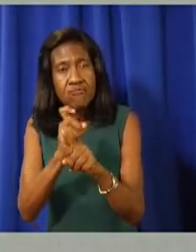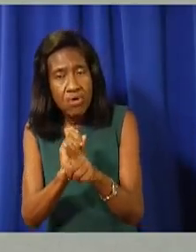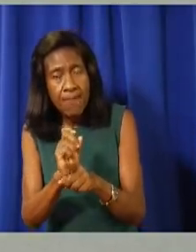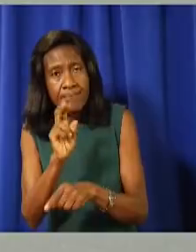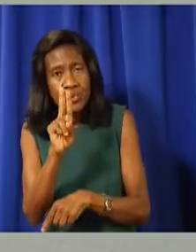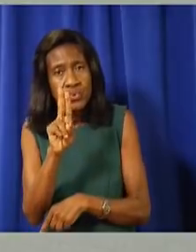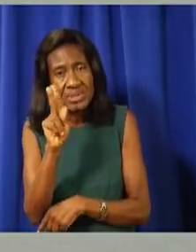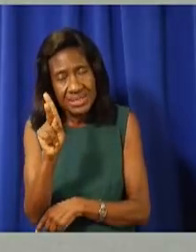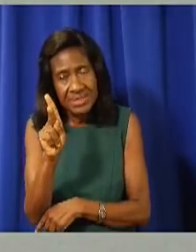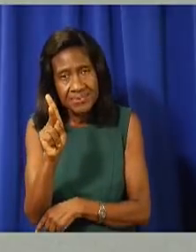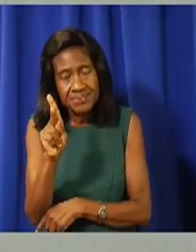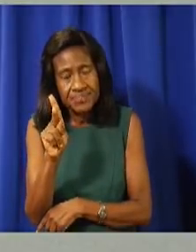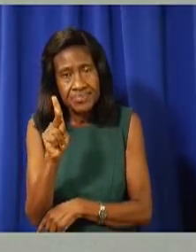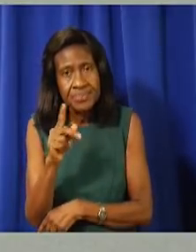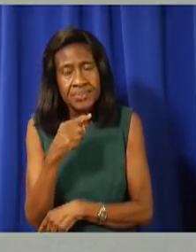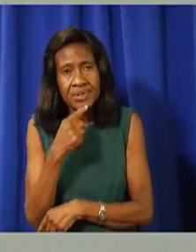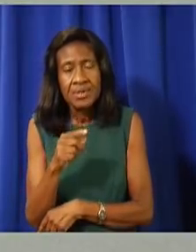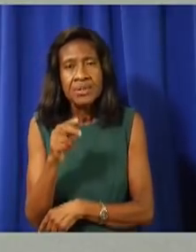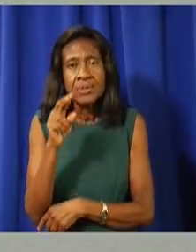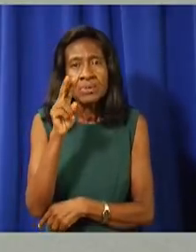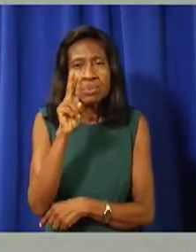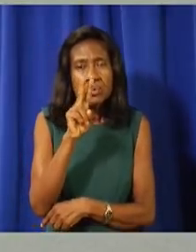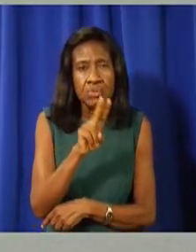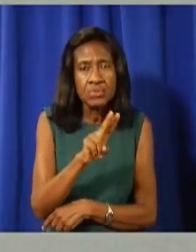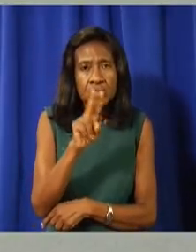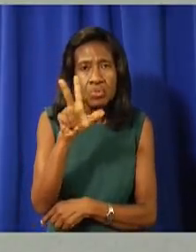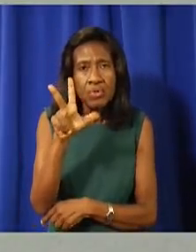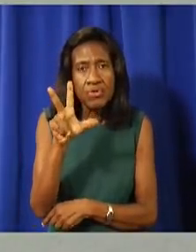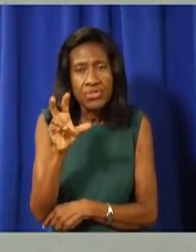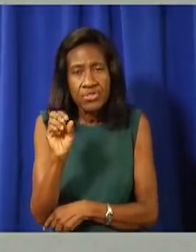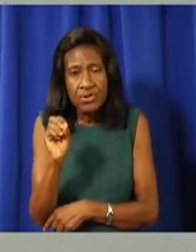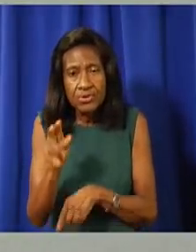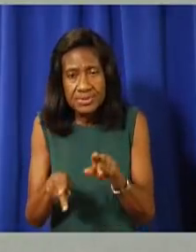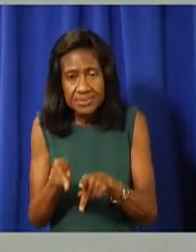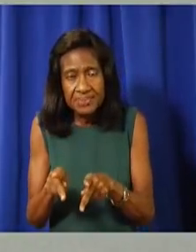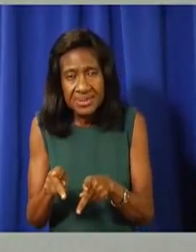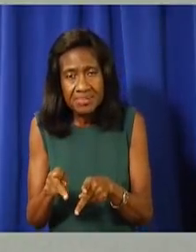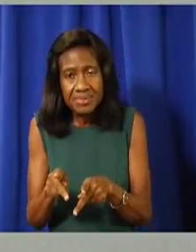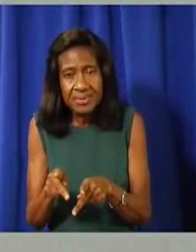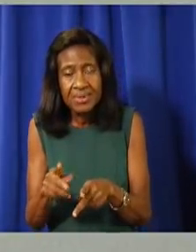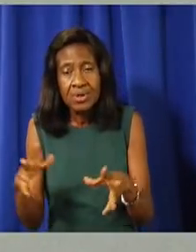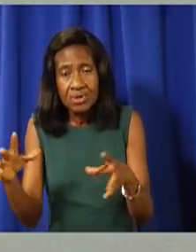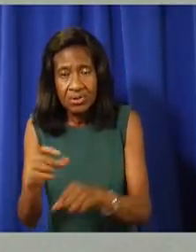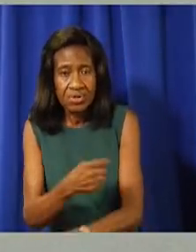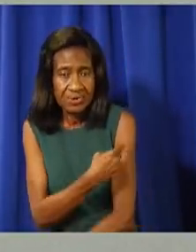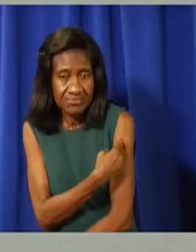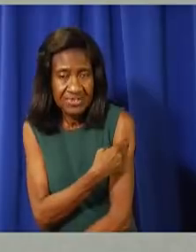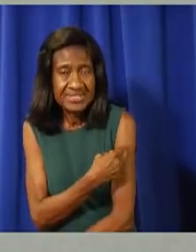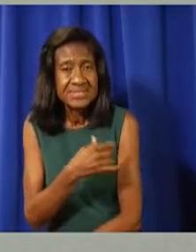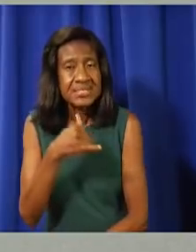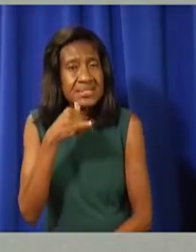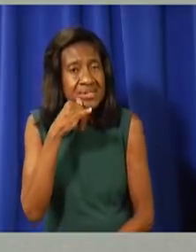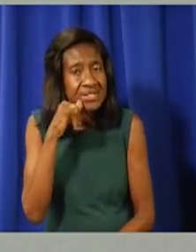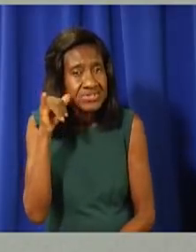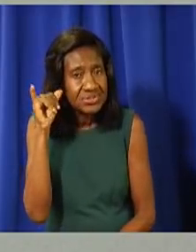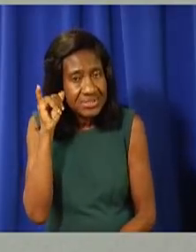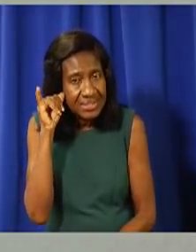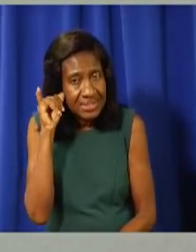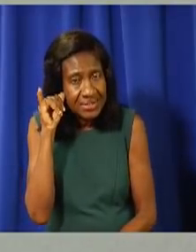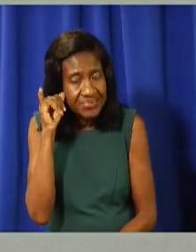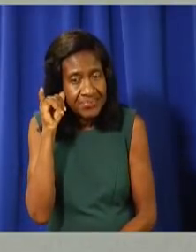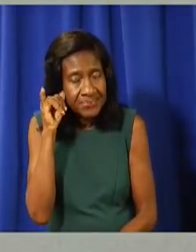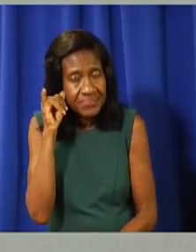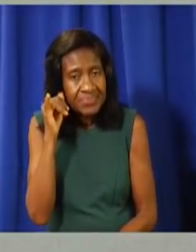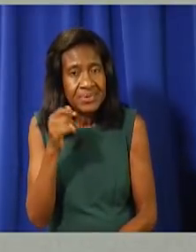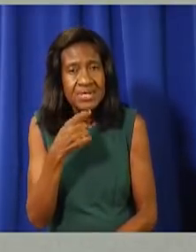230 people came forward for a first dose of the vaccine yesterday, which is really encouraging. I hope that's the start of a significant